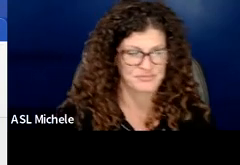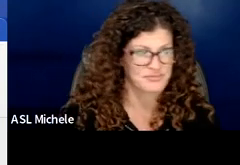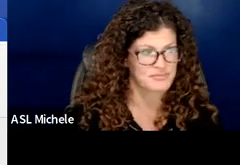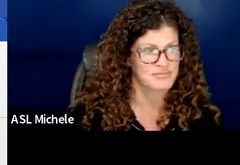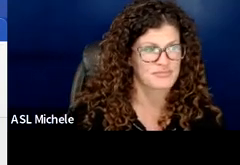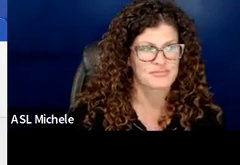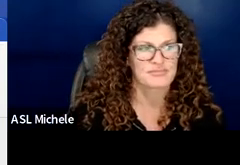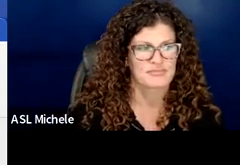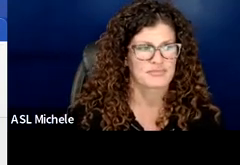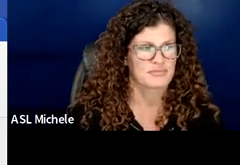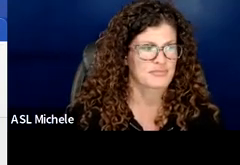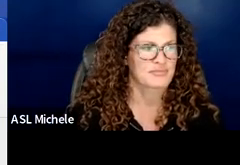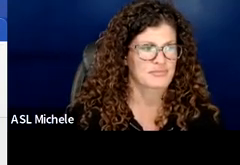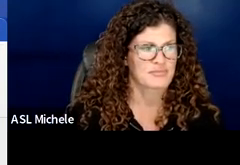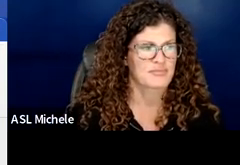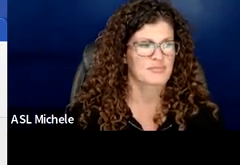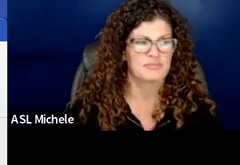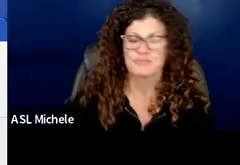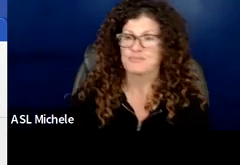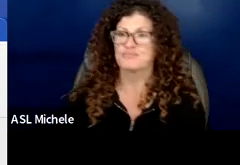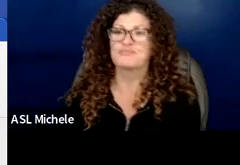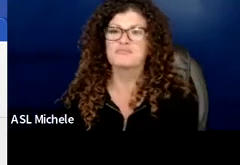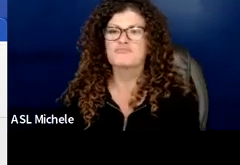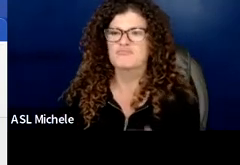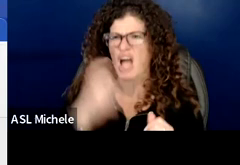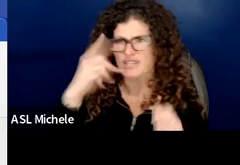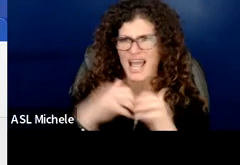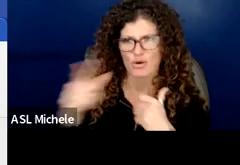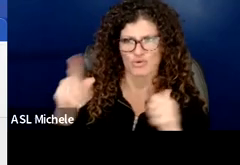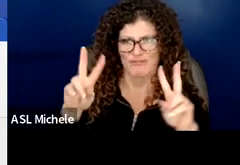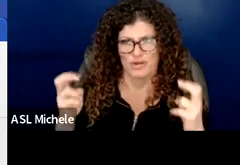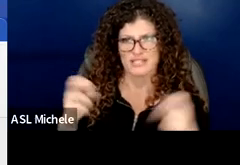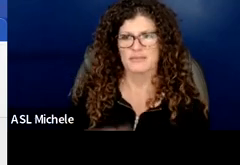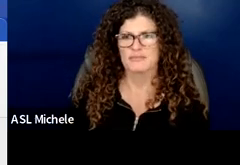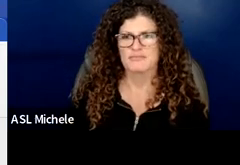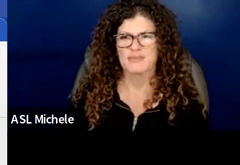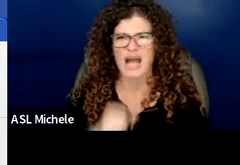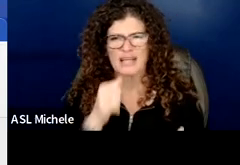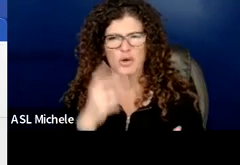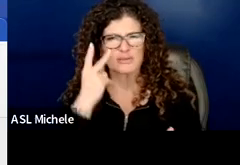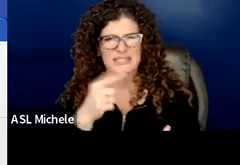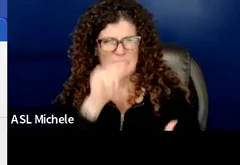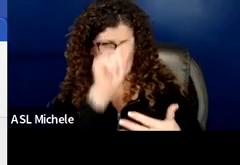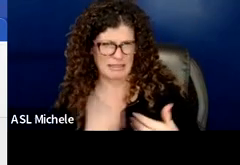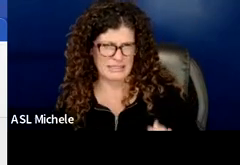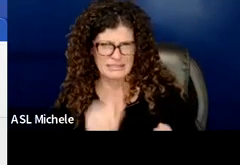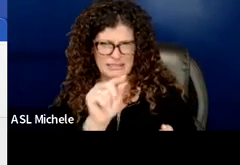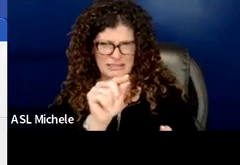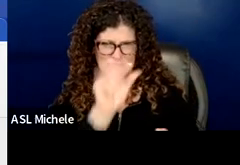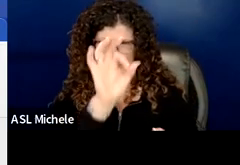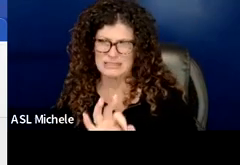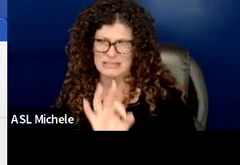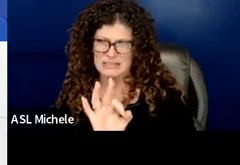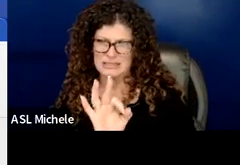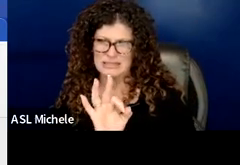okay i mean i understand the way that you phrased it um i did not necessarily see the guarantee from these bullets but